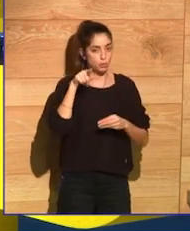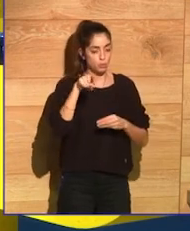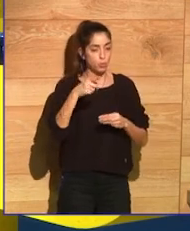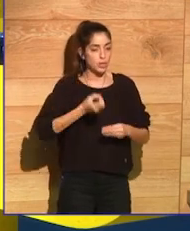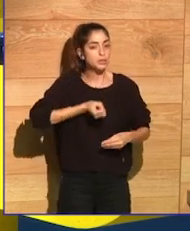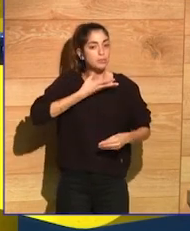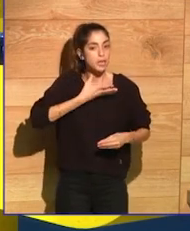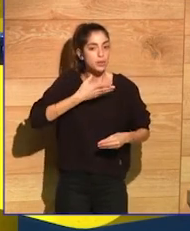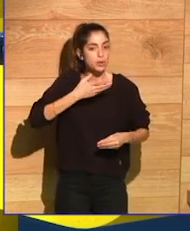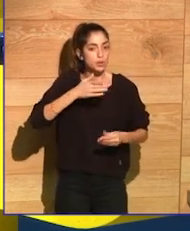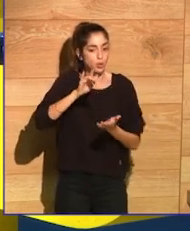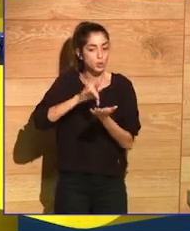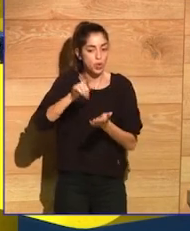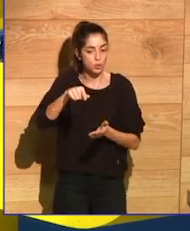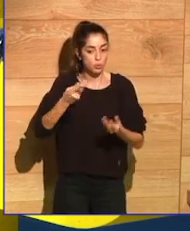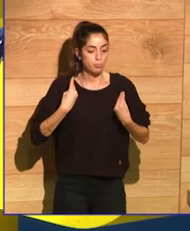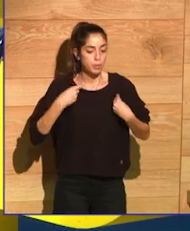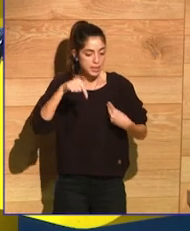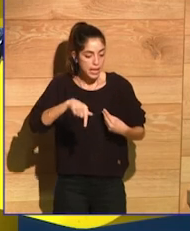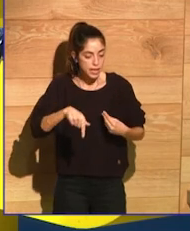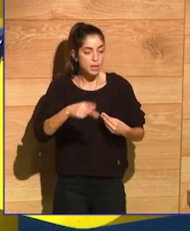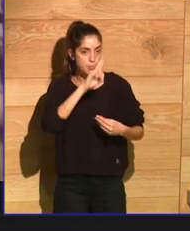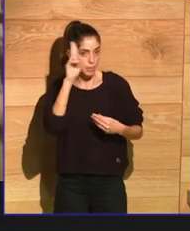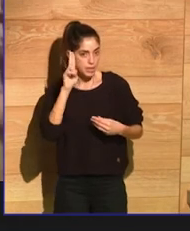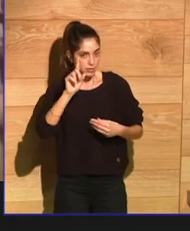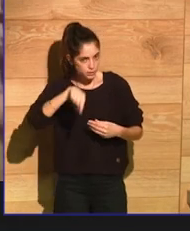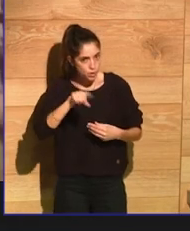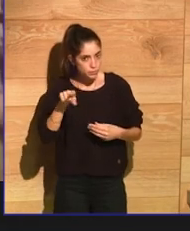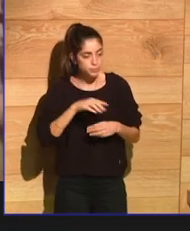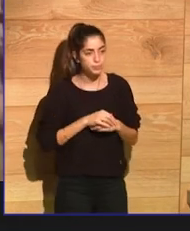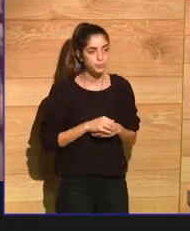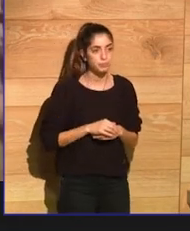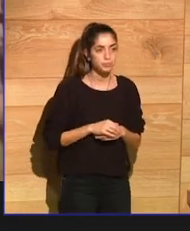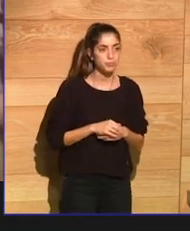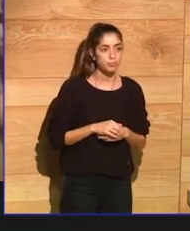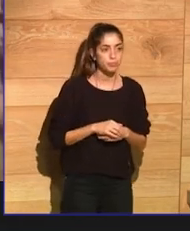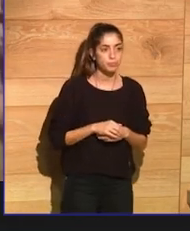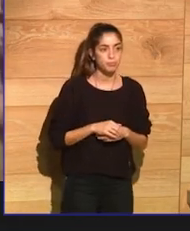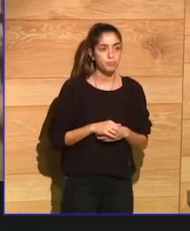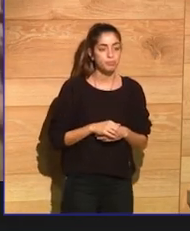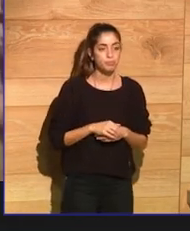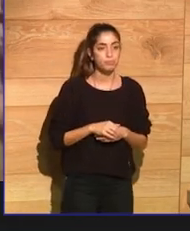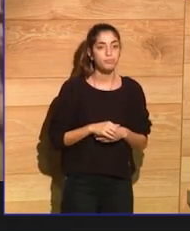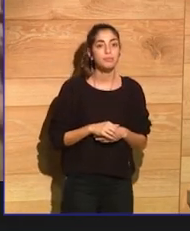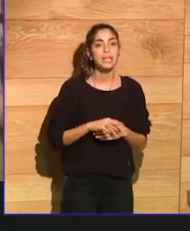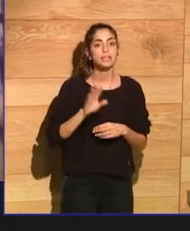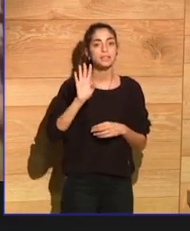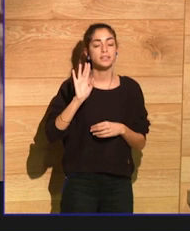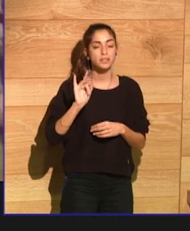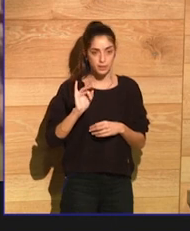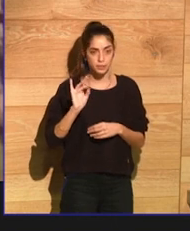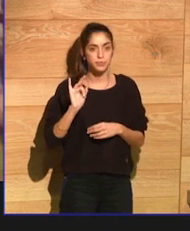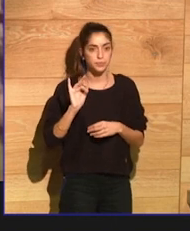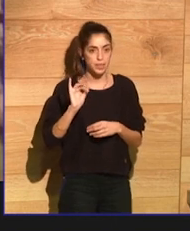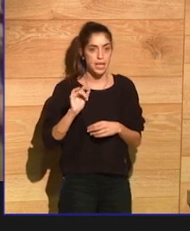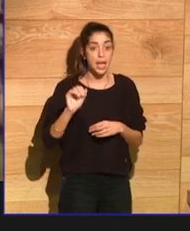in our country. Is that right? It is. It was 2014 and I rented an